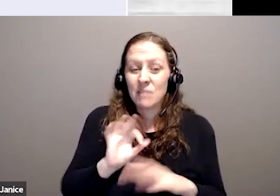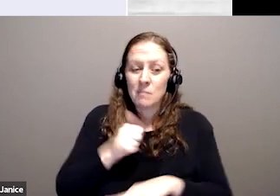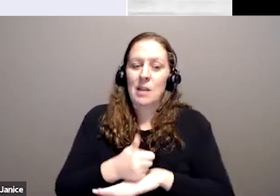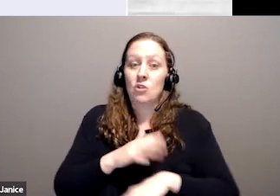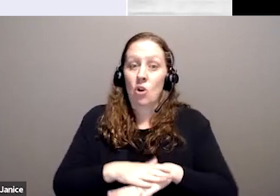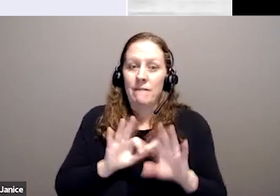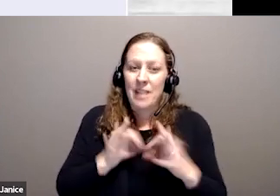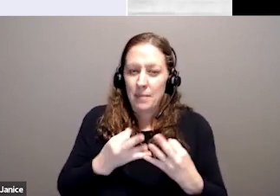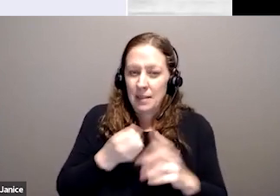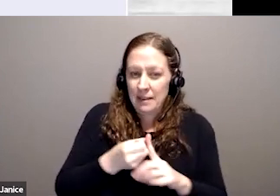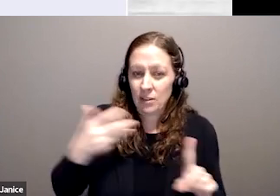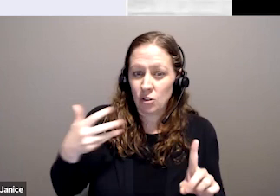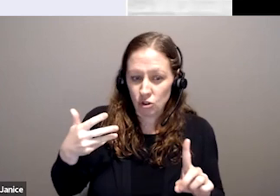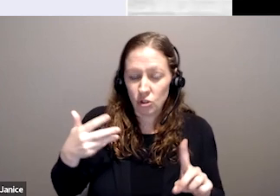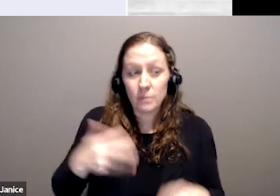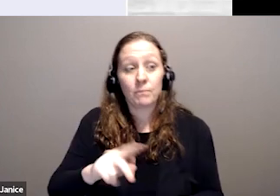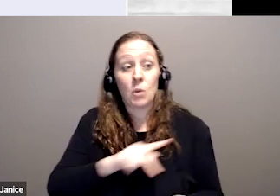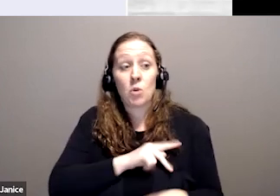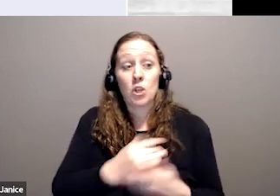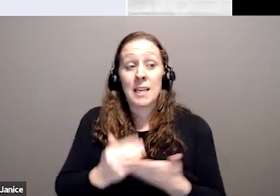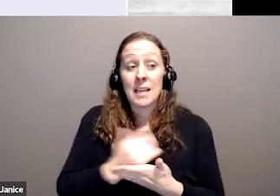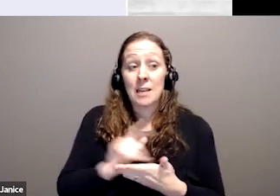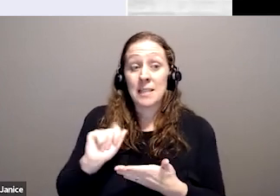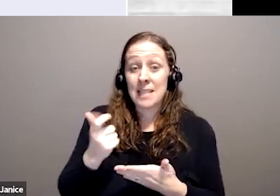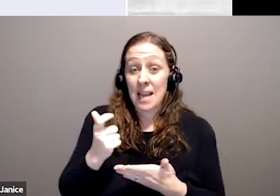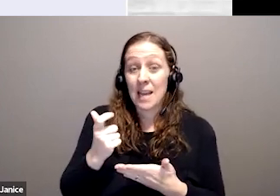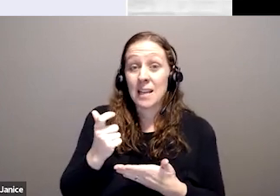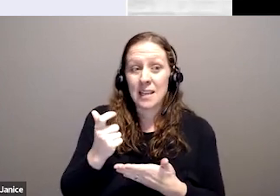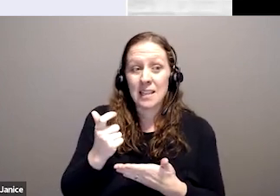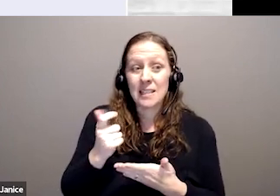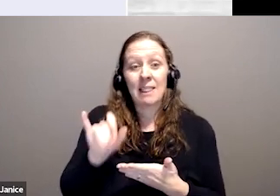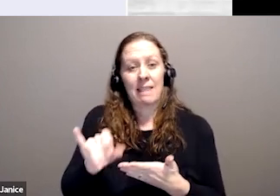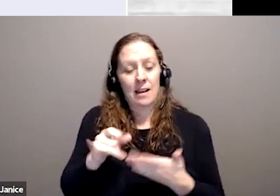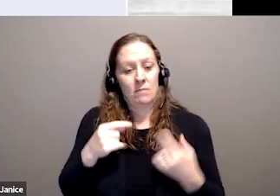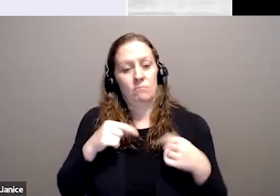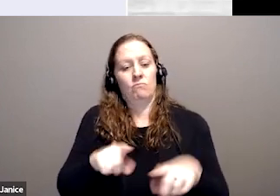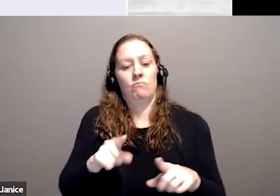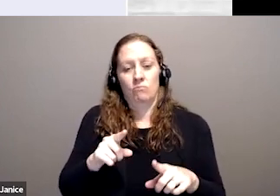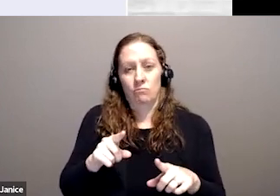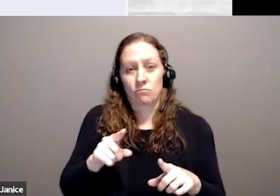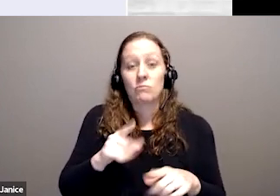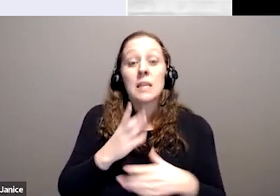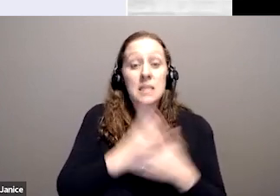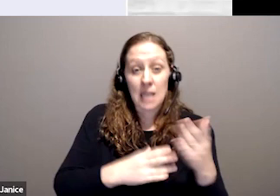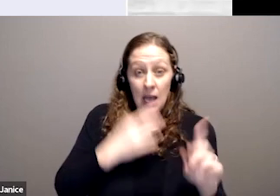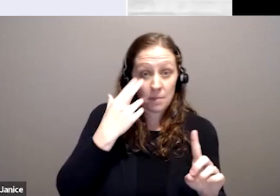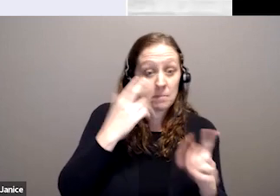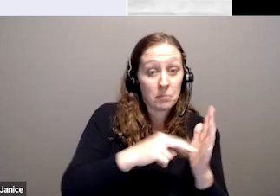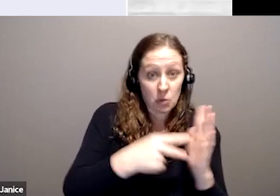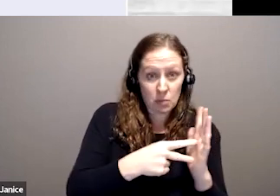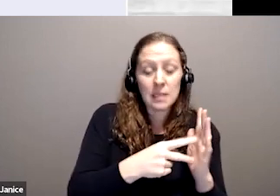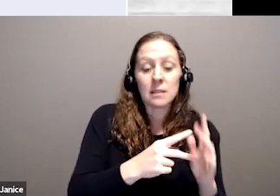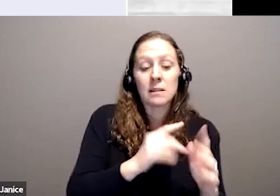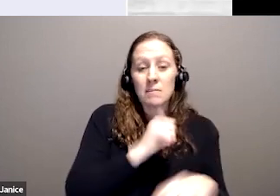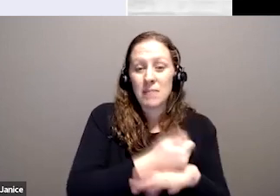-based definition. Personal income taxation is concurrent hybrid. You're single for some purposes, that is,